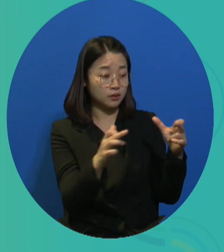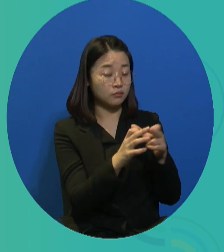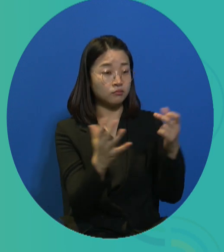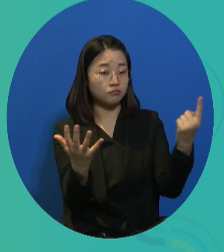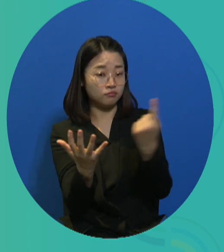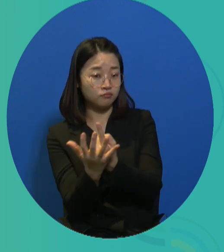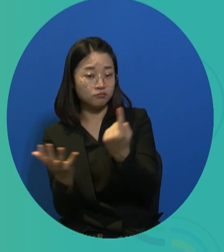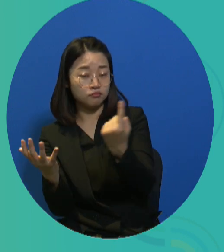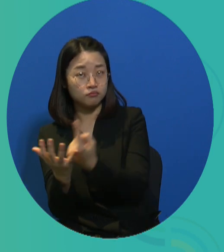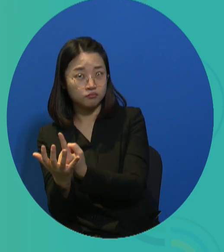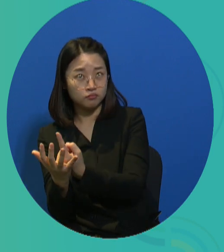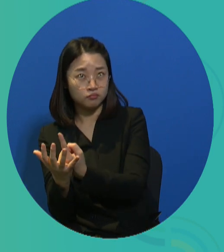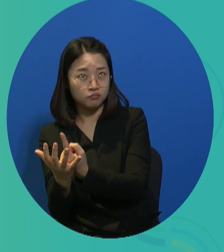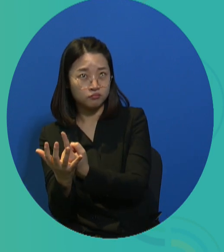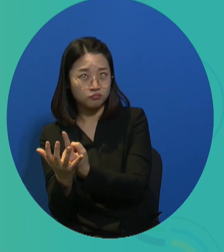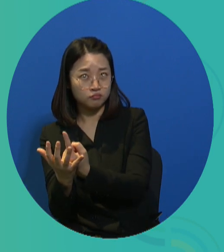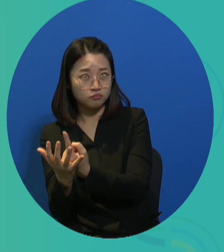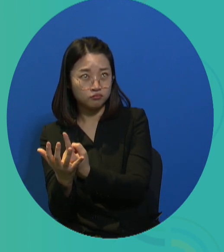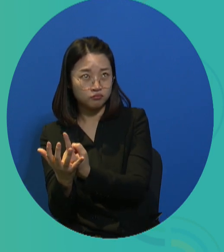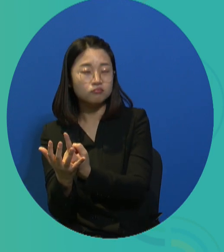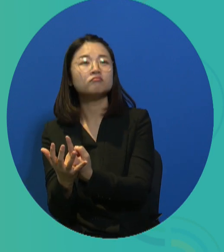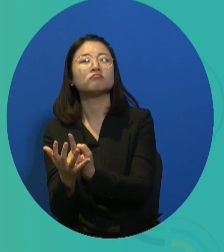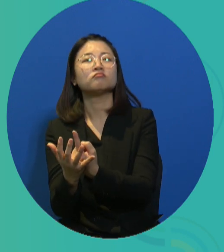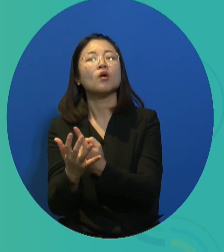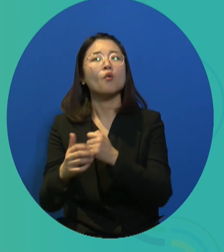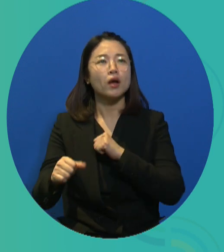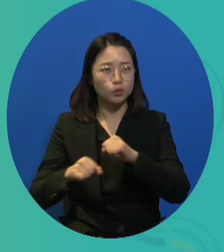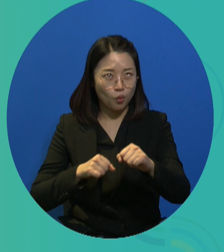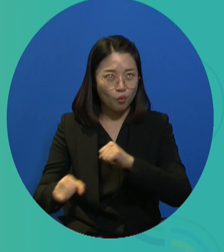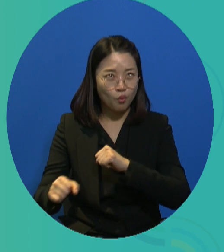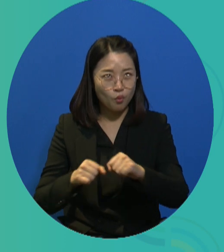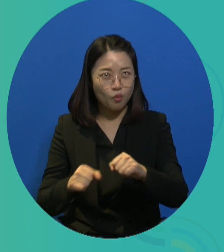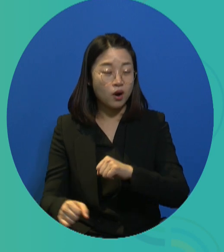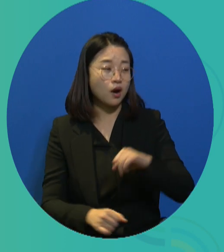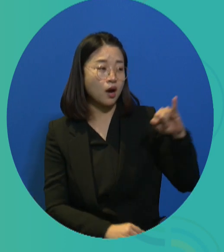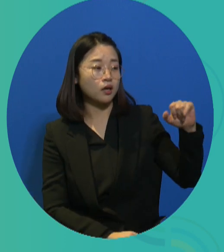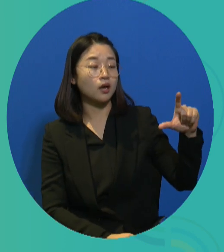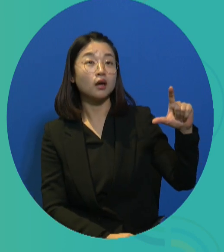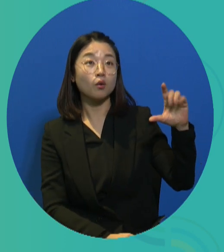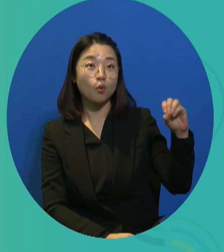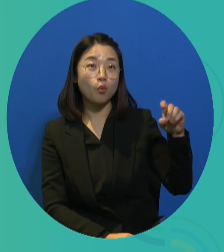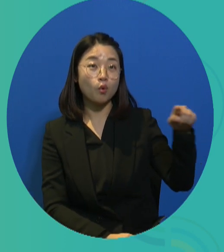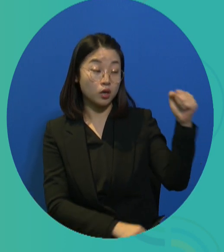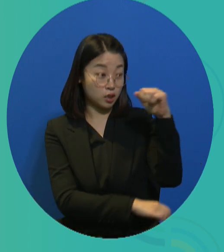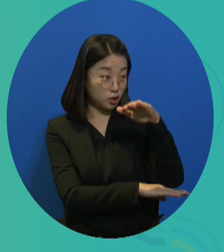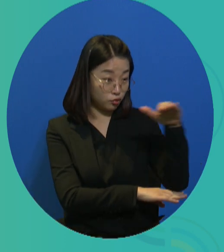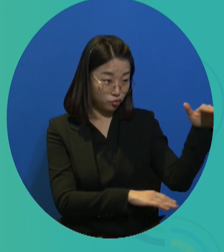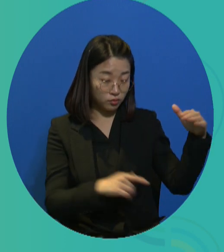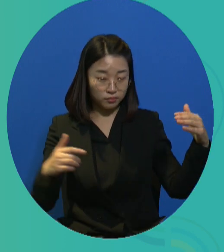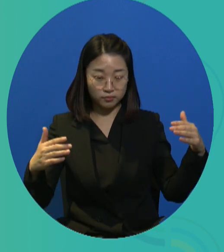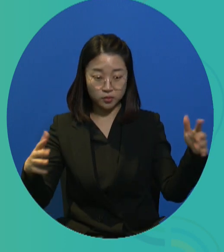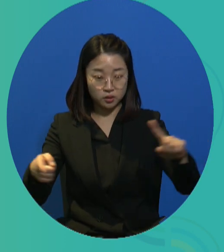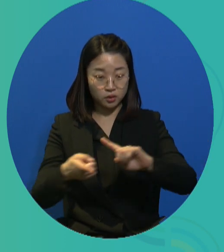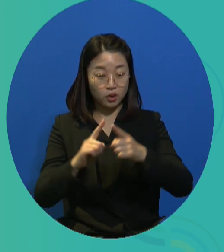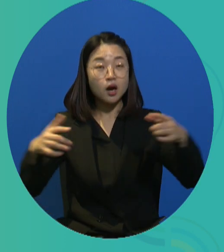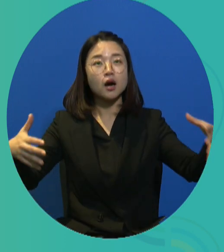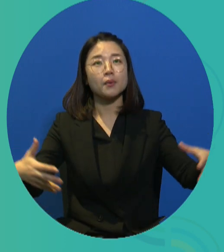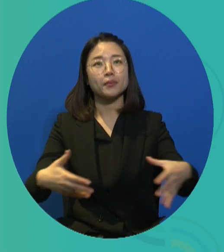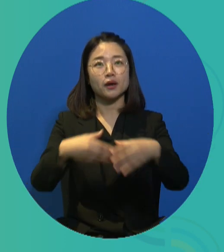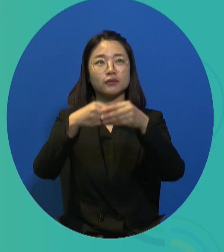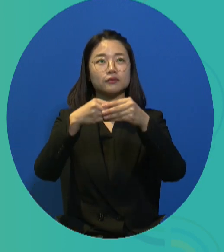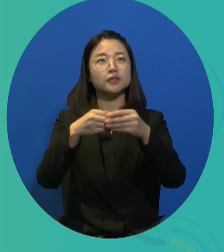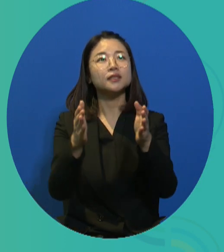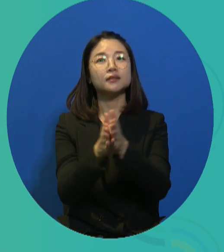form of discrimination based on disability and also to lower the barriers to employment and inclusion of disabled persons in